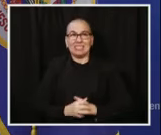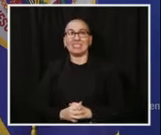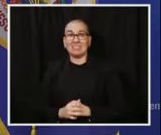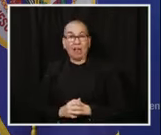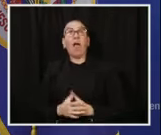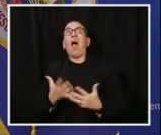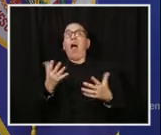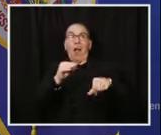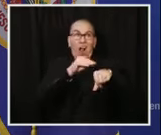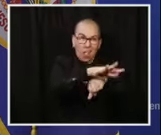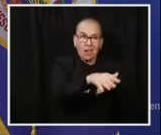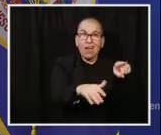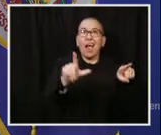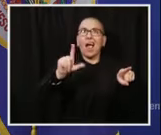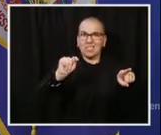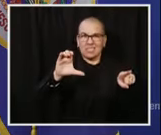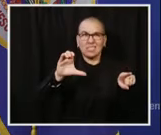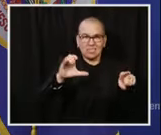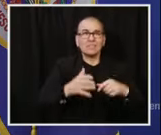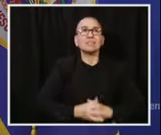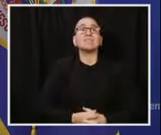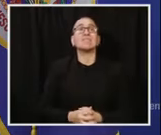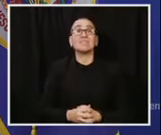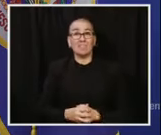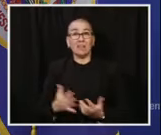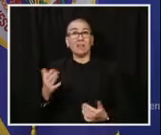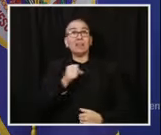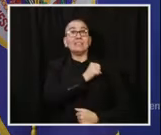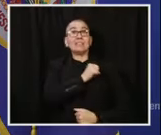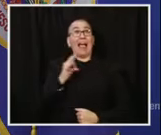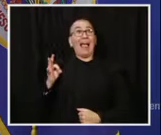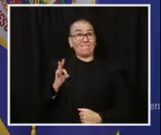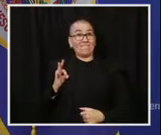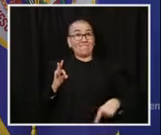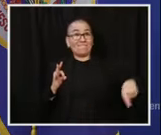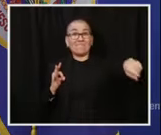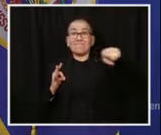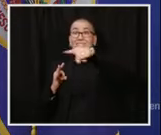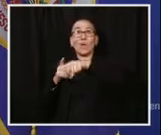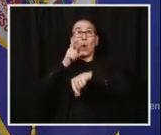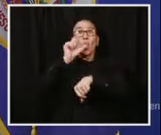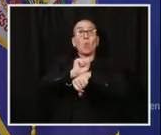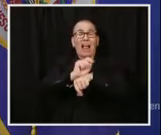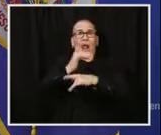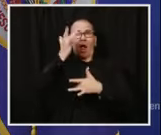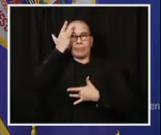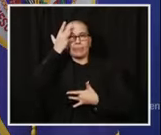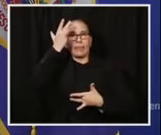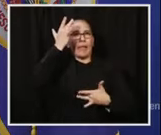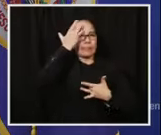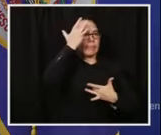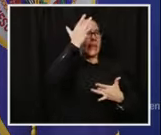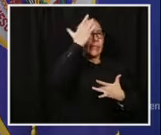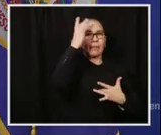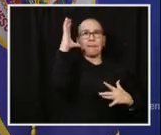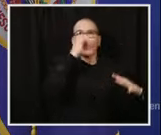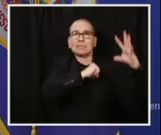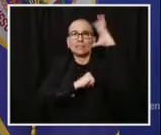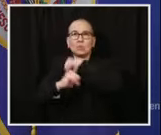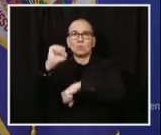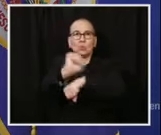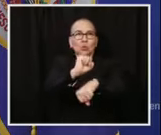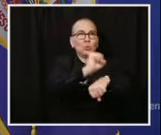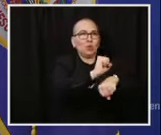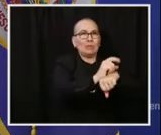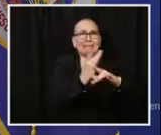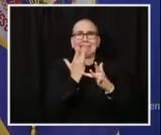Unfortunately, the shortage continues to get worse. Facilities and their staffs are becoming overwhelmed by COVID. The state has run out of trained